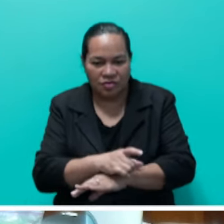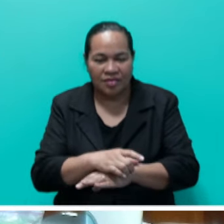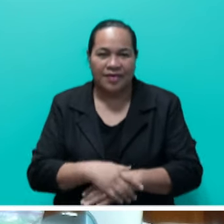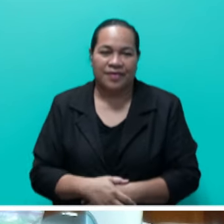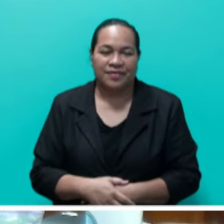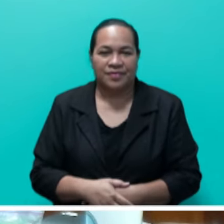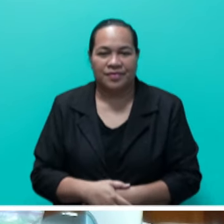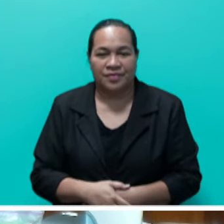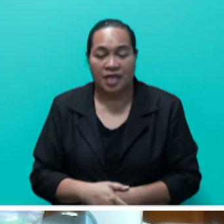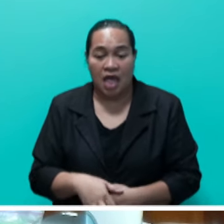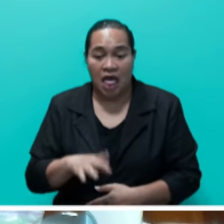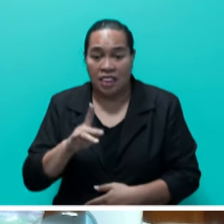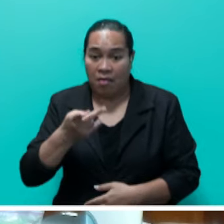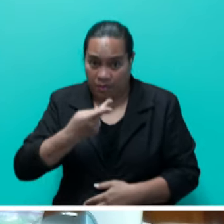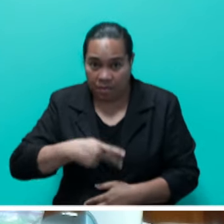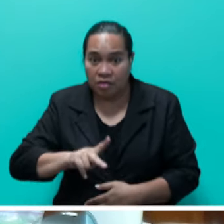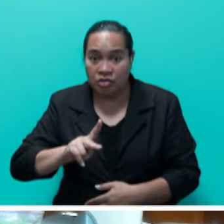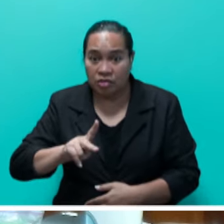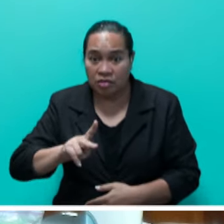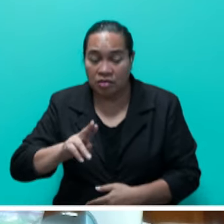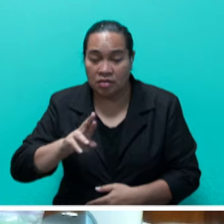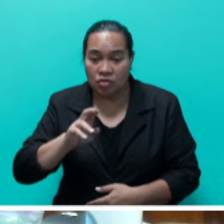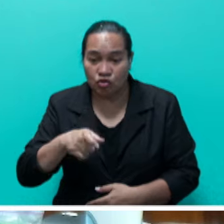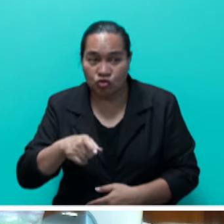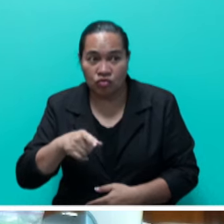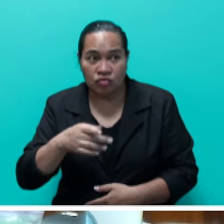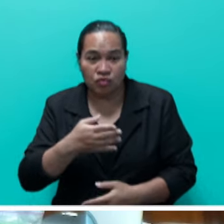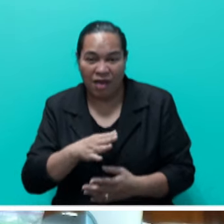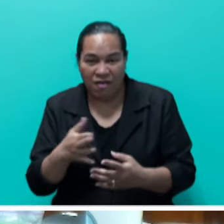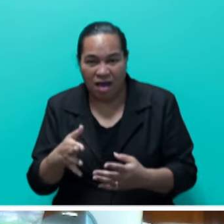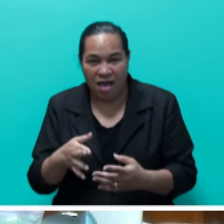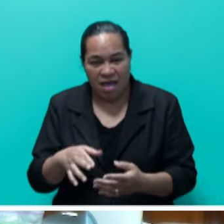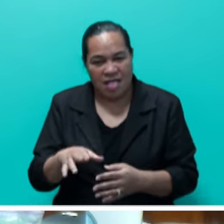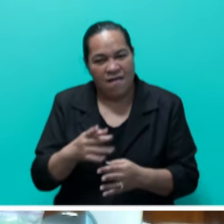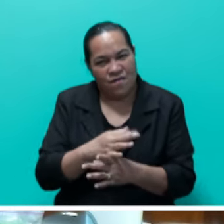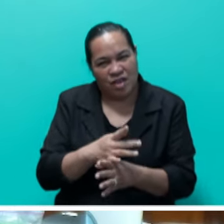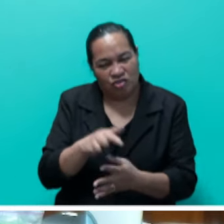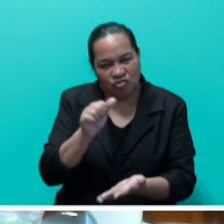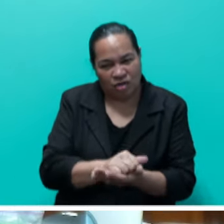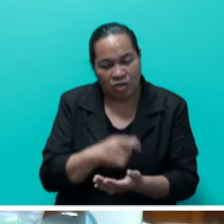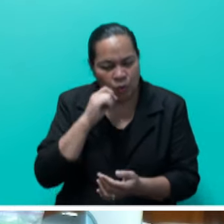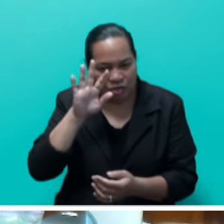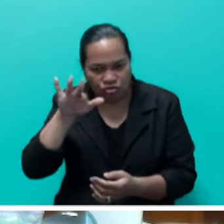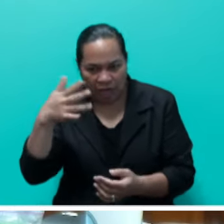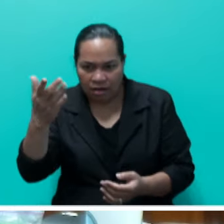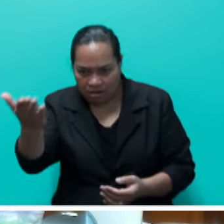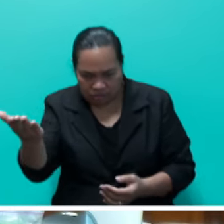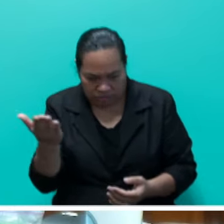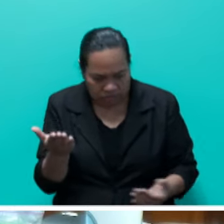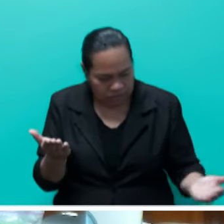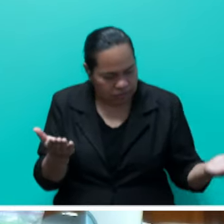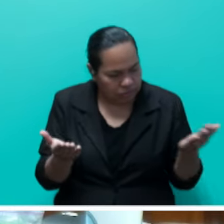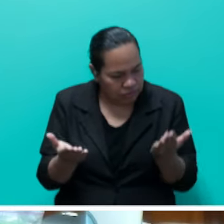The consent waiver of fishing rights is then checked against the records that is held by